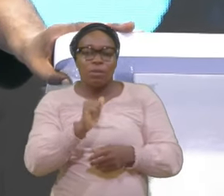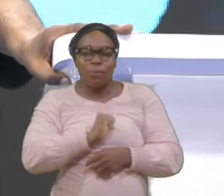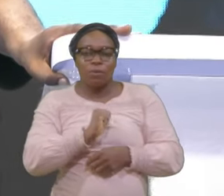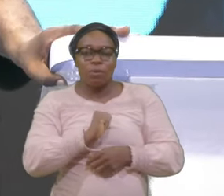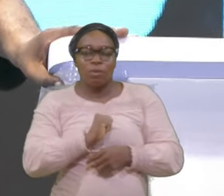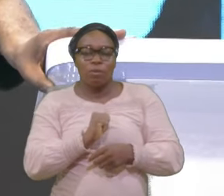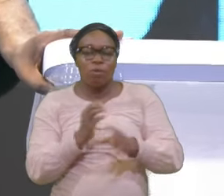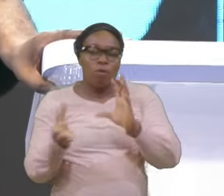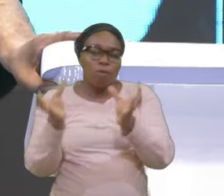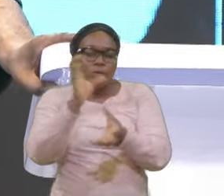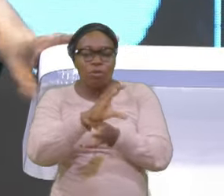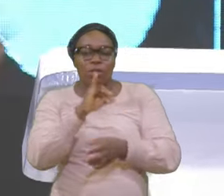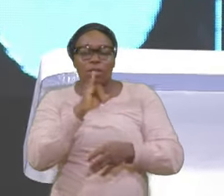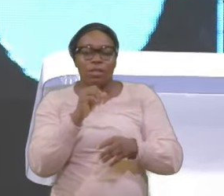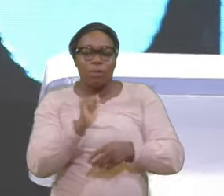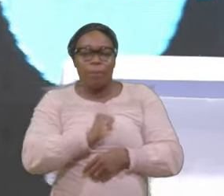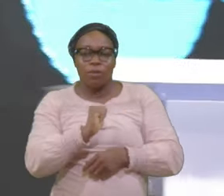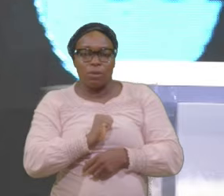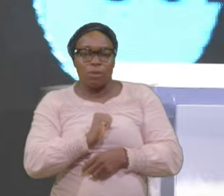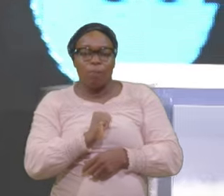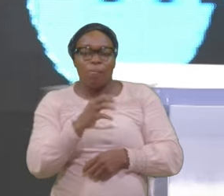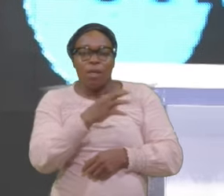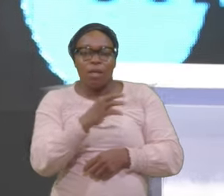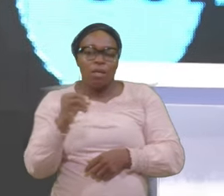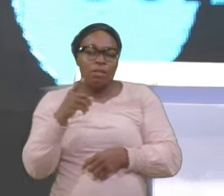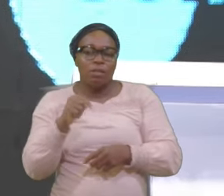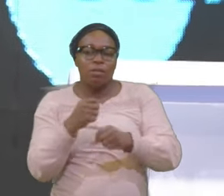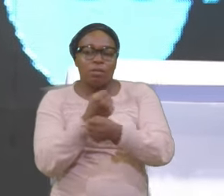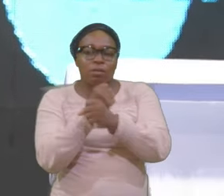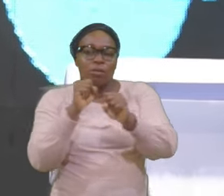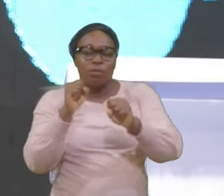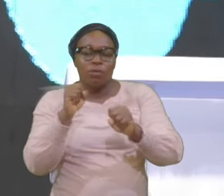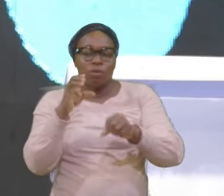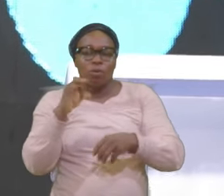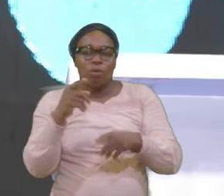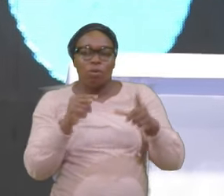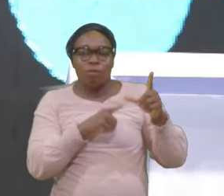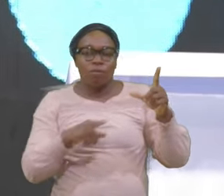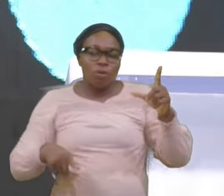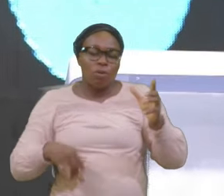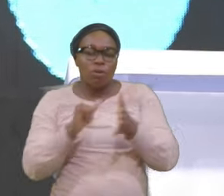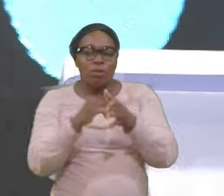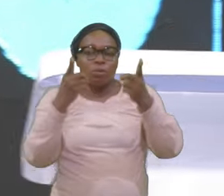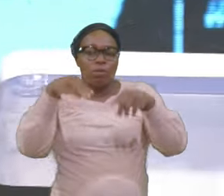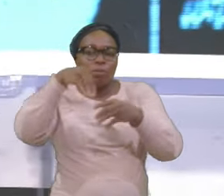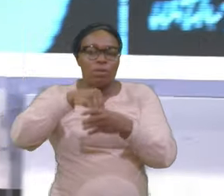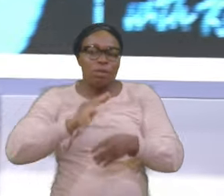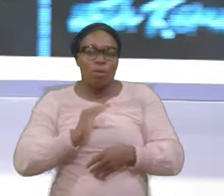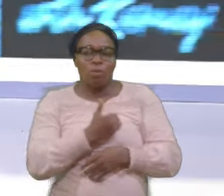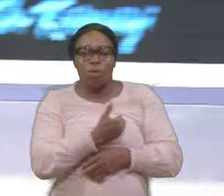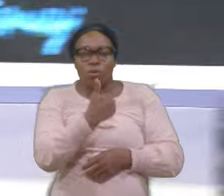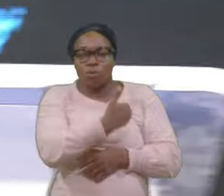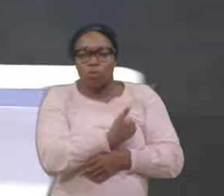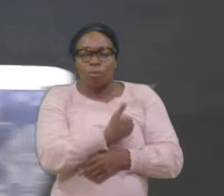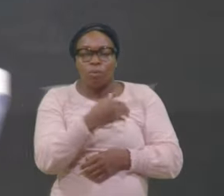Is personal And the Salvation Of the Lord That comes In our Soul As we Turn